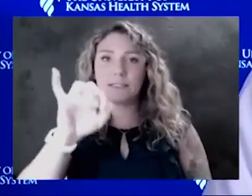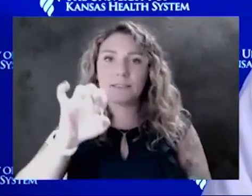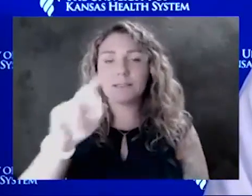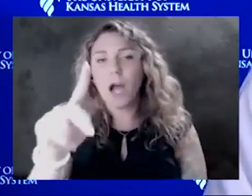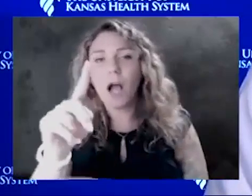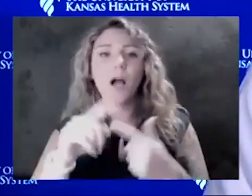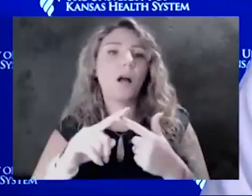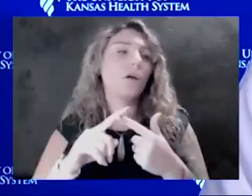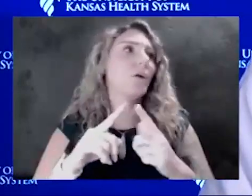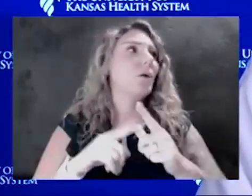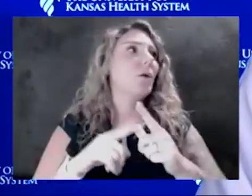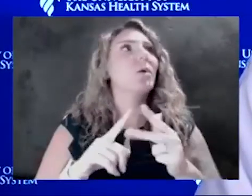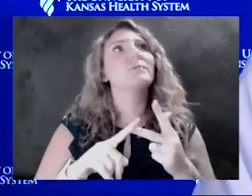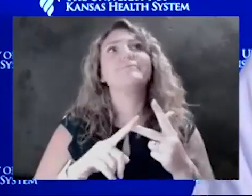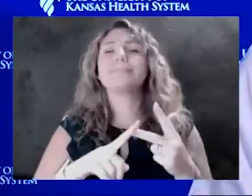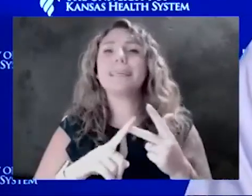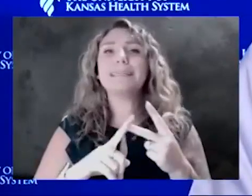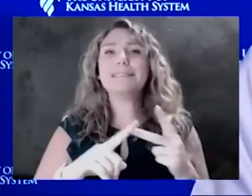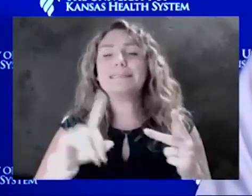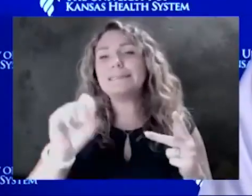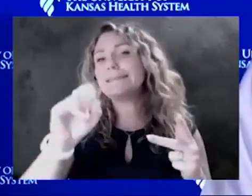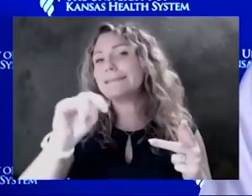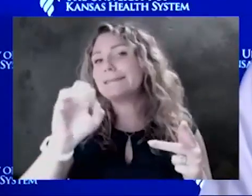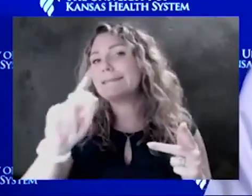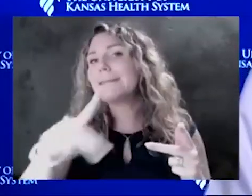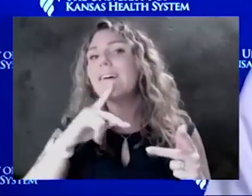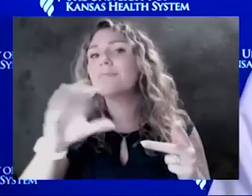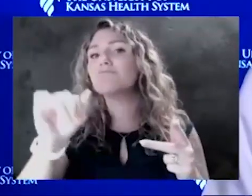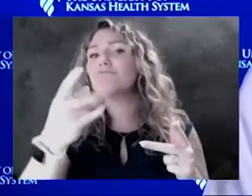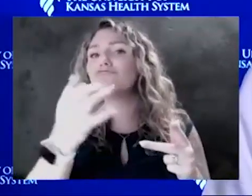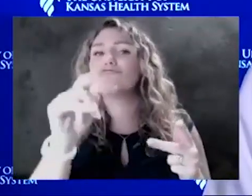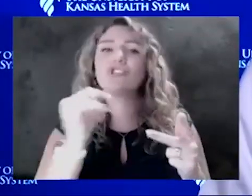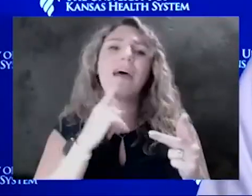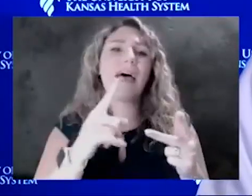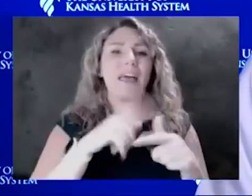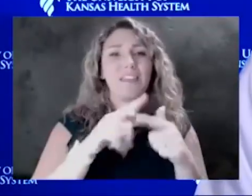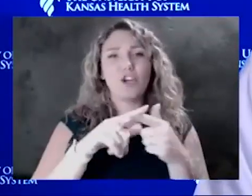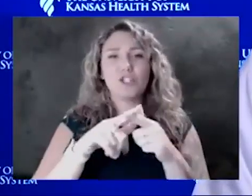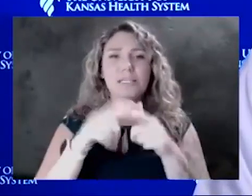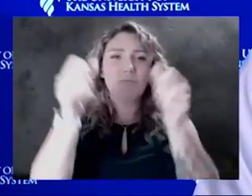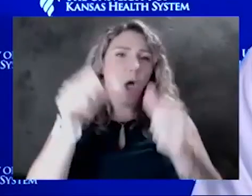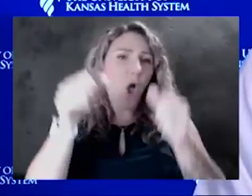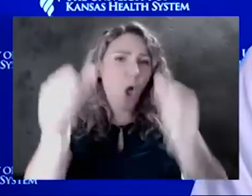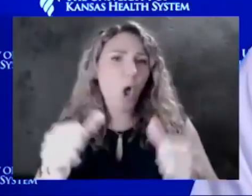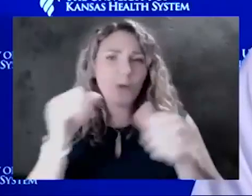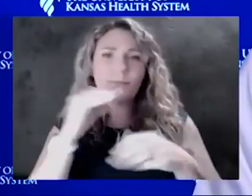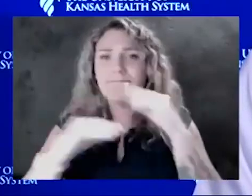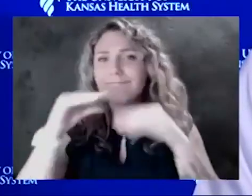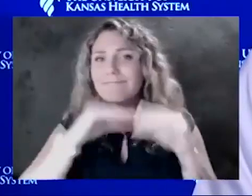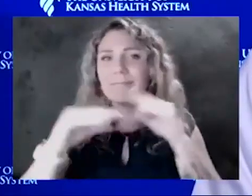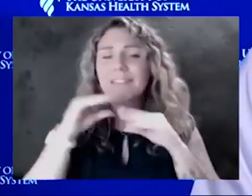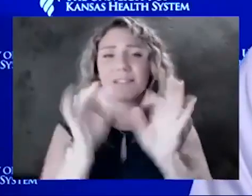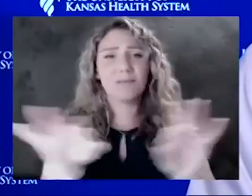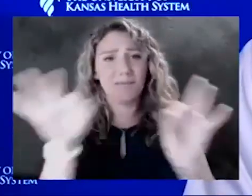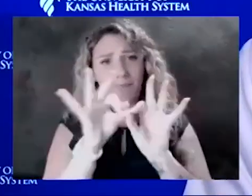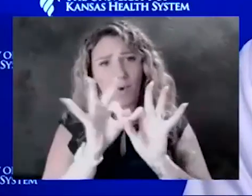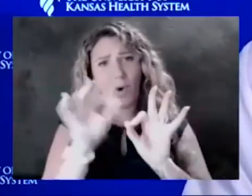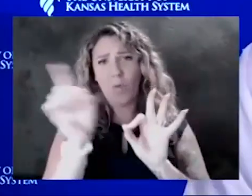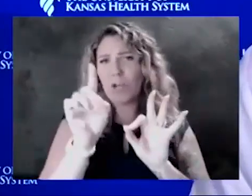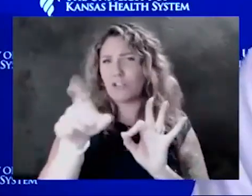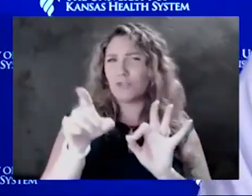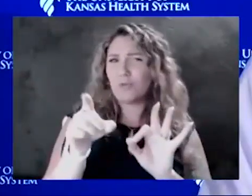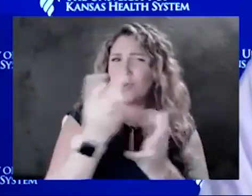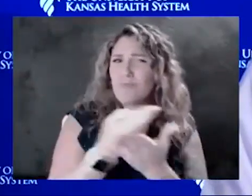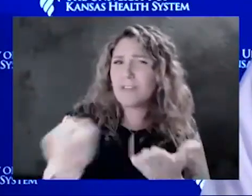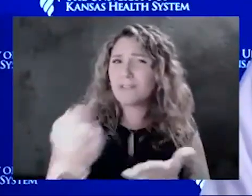lot of, quote, internet research, unquote. So I think it's important to understand who is your source and where are you getting that information from. And